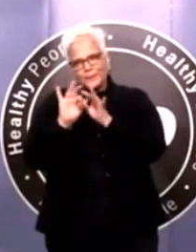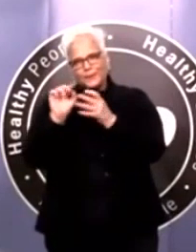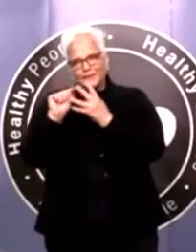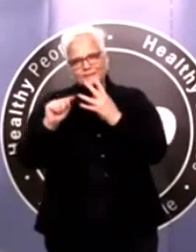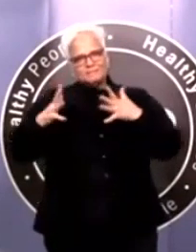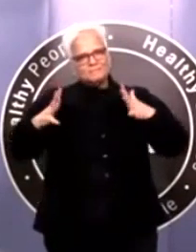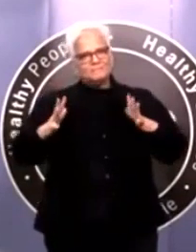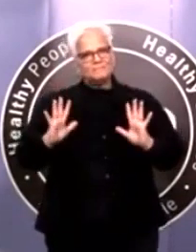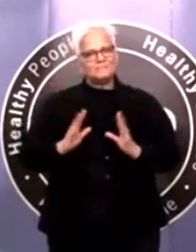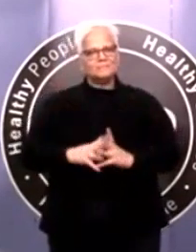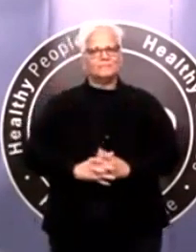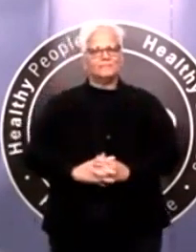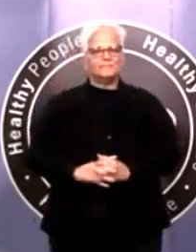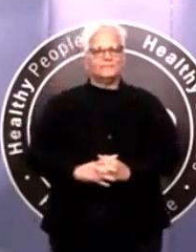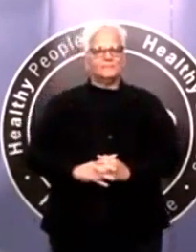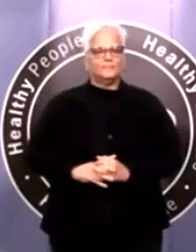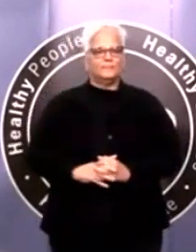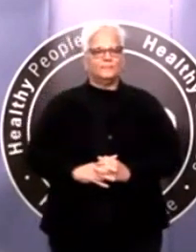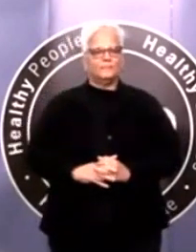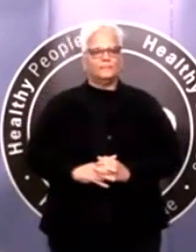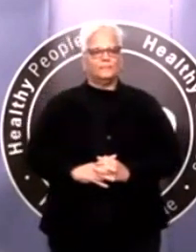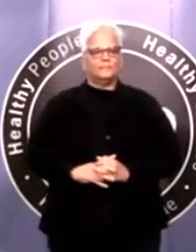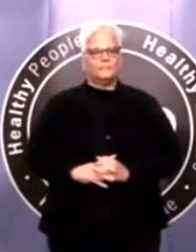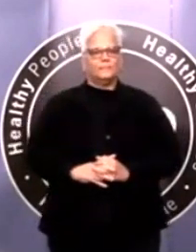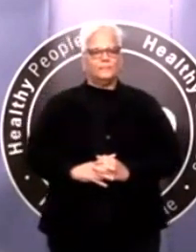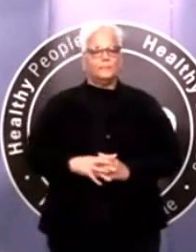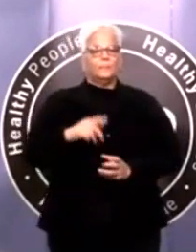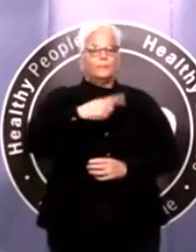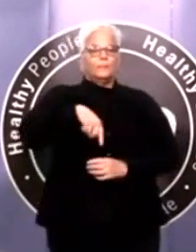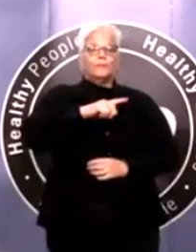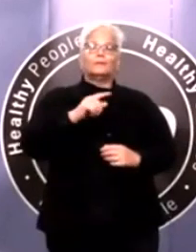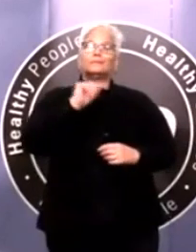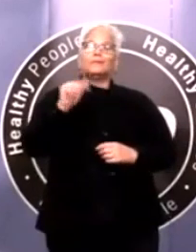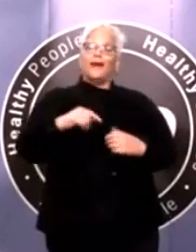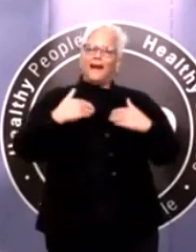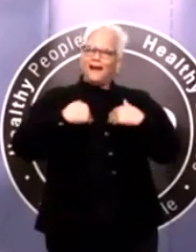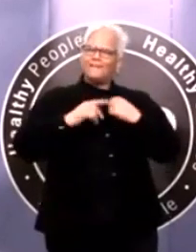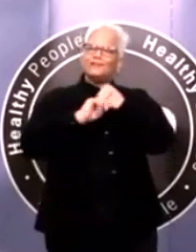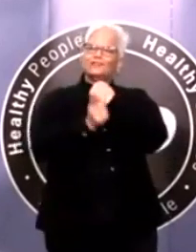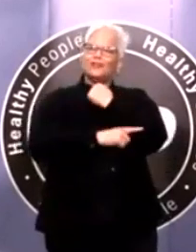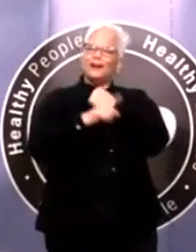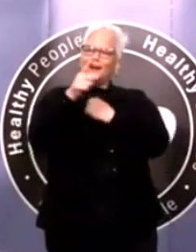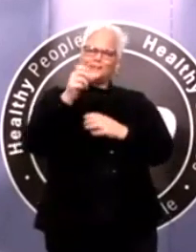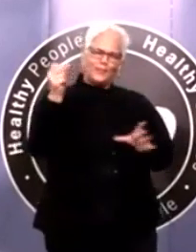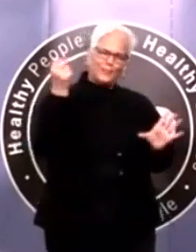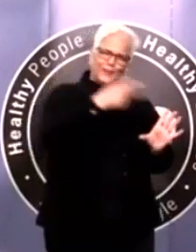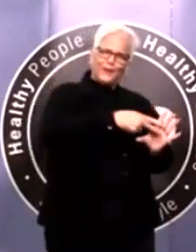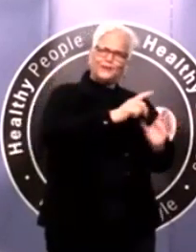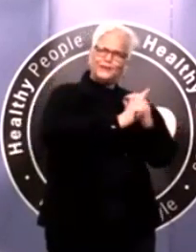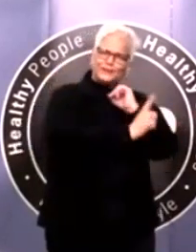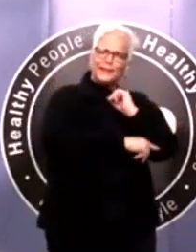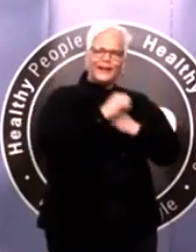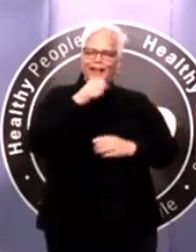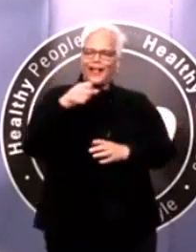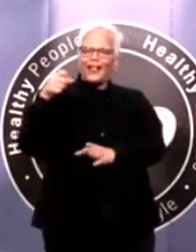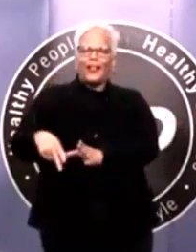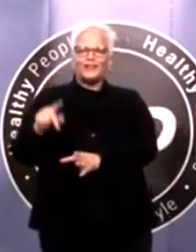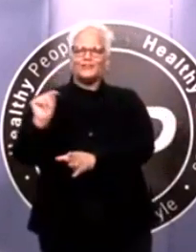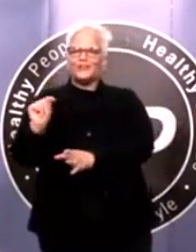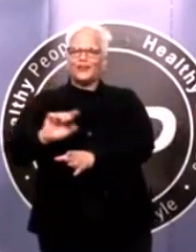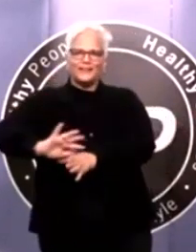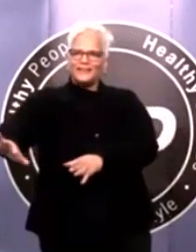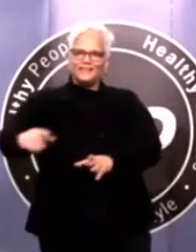it and end up clogging up your pipes or the city's. But so far, we haven't had anything unusual,